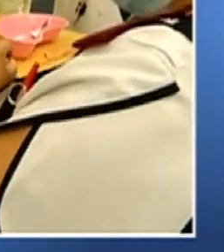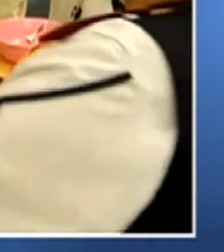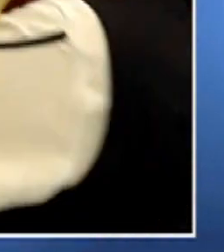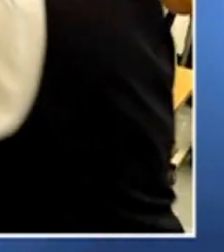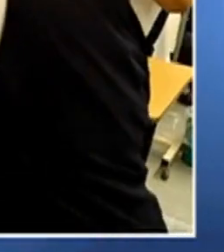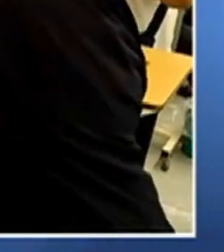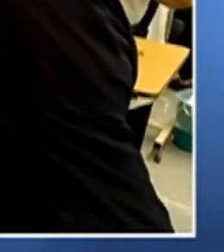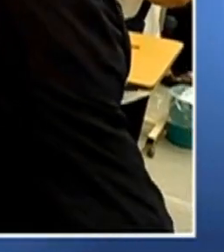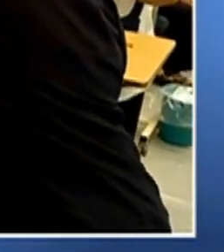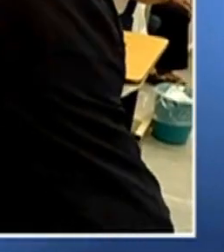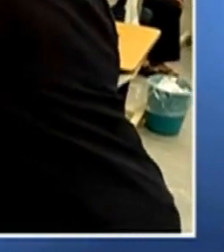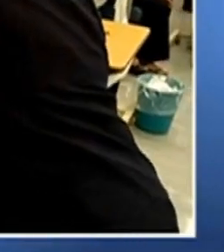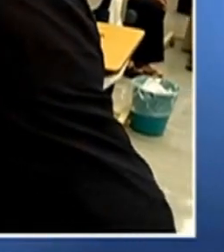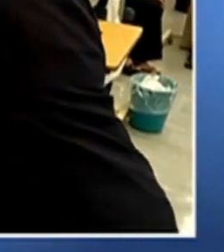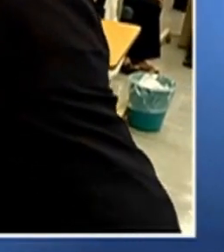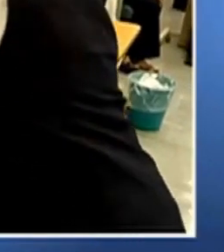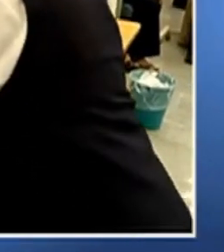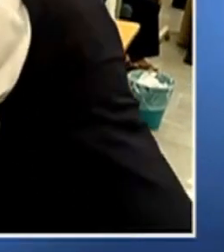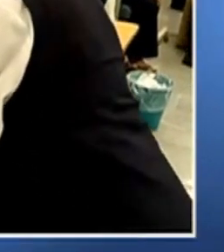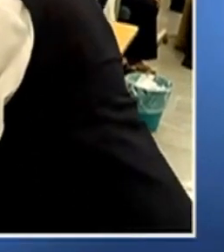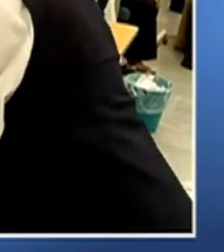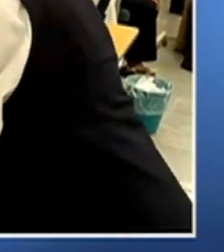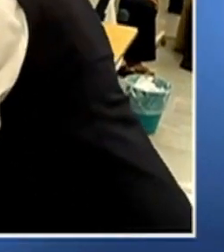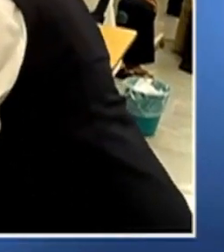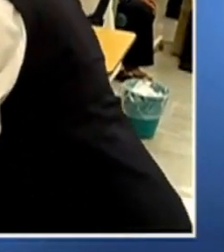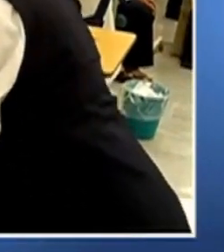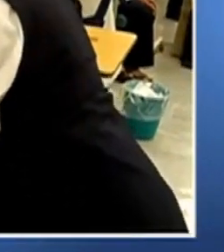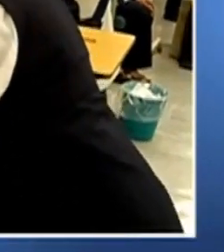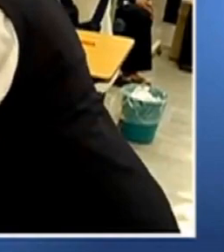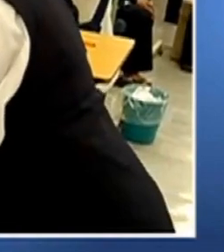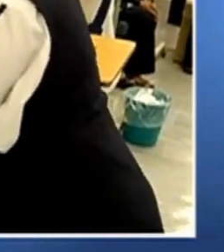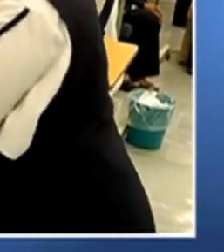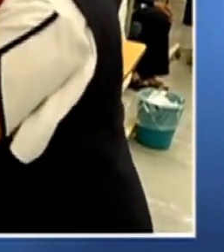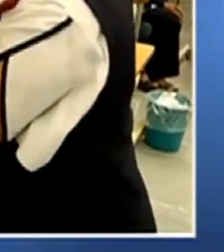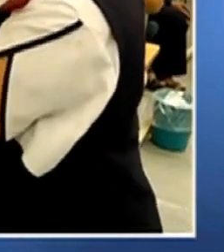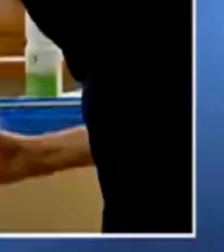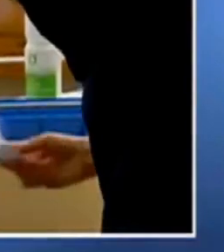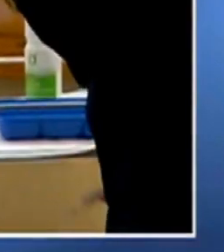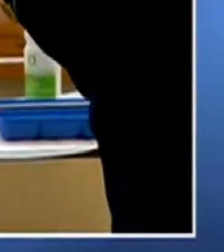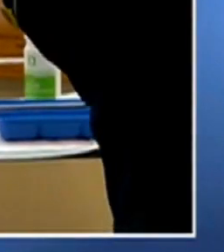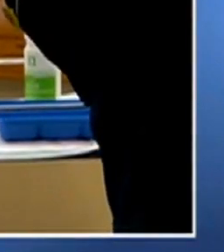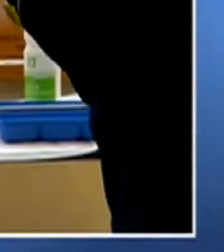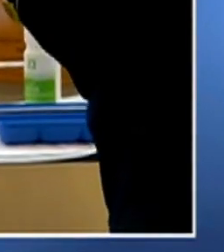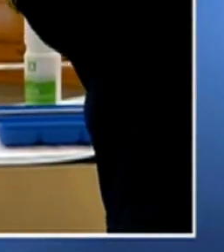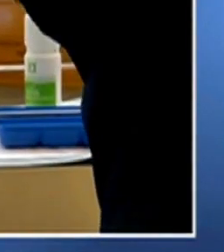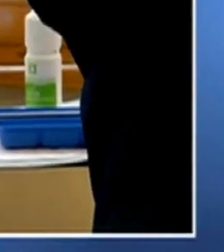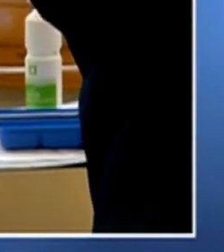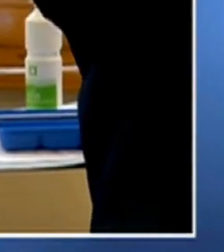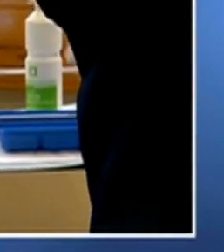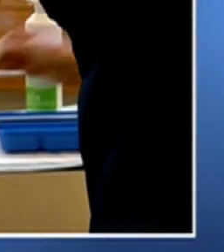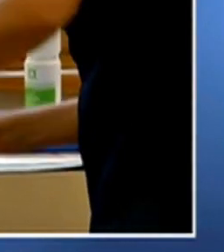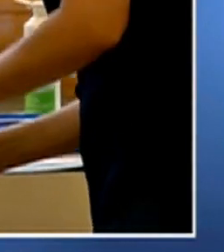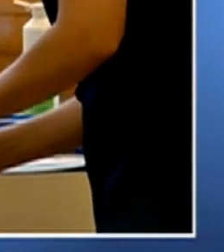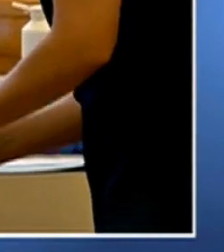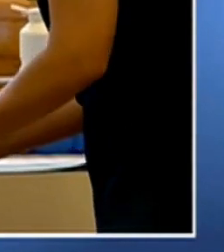at lower risk of both COVID and the severe forms of COVID. So there really are incredibly few contraindications